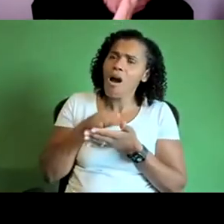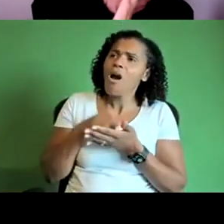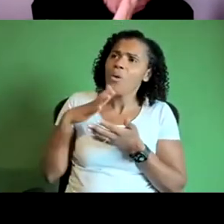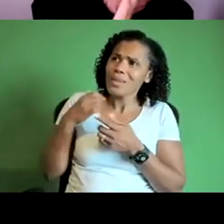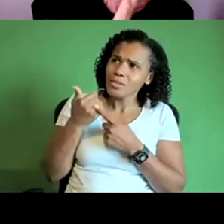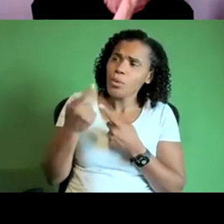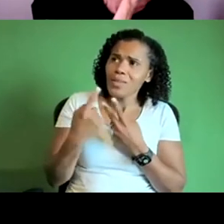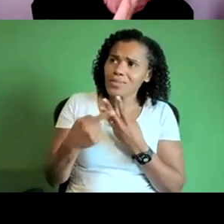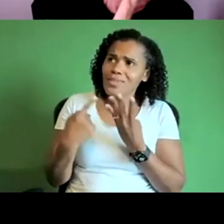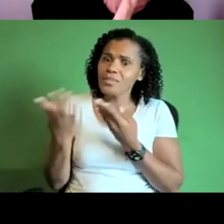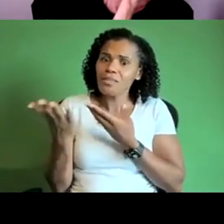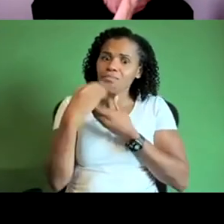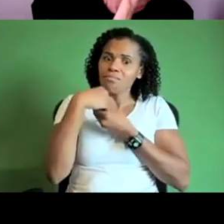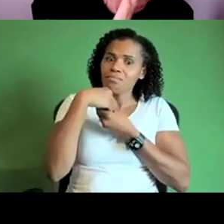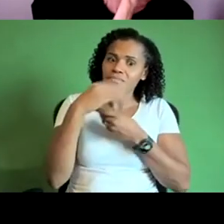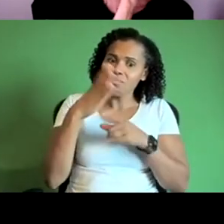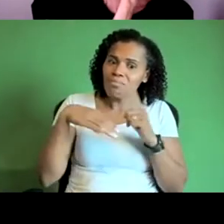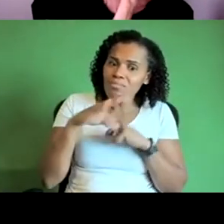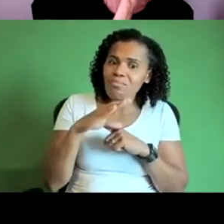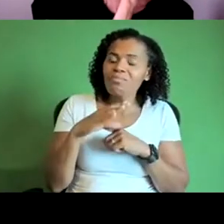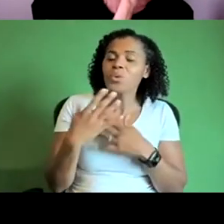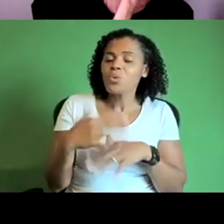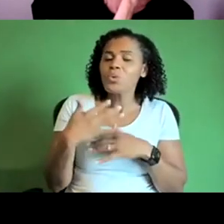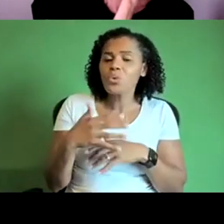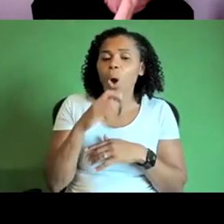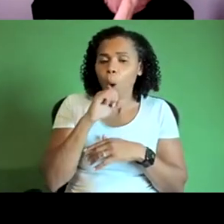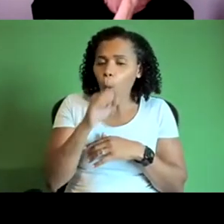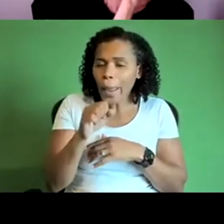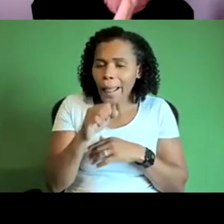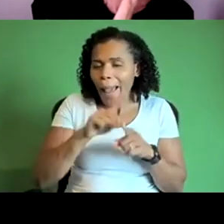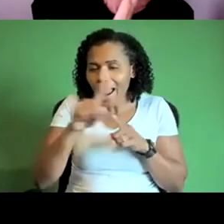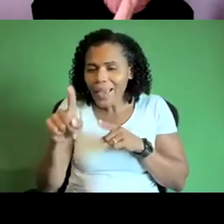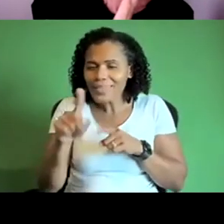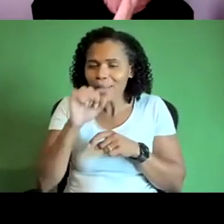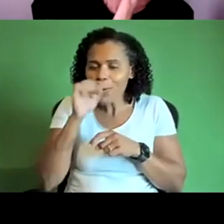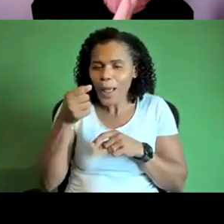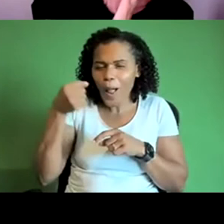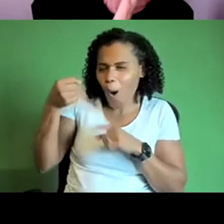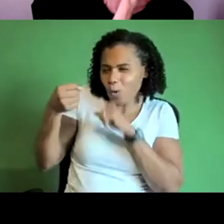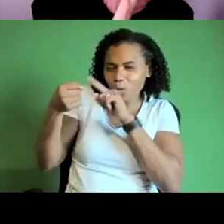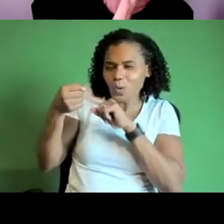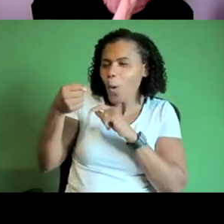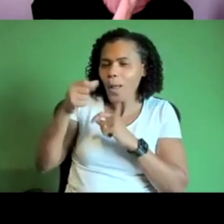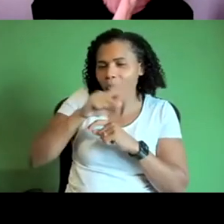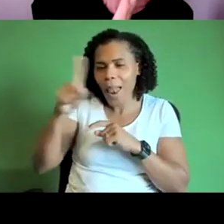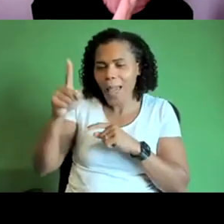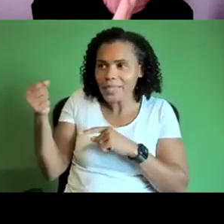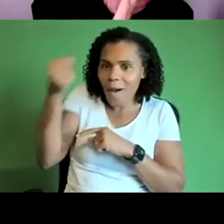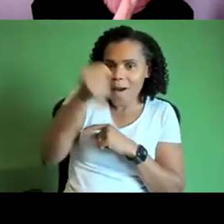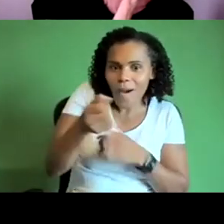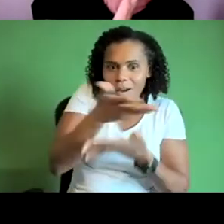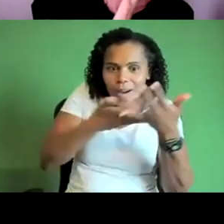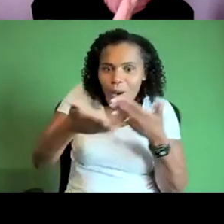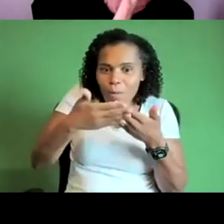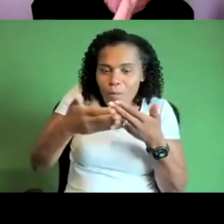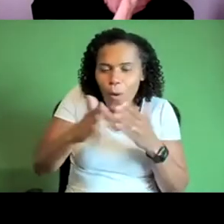definitely come back to to some of what you what you raised um i just wanted to i thought it would be really good just to bring tim